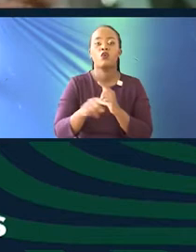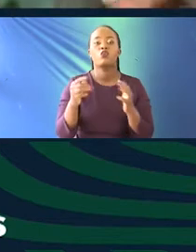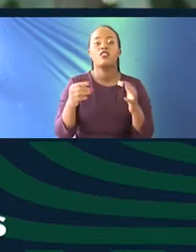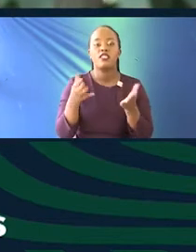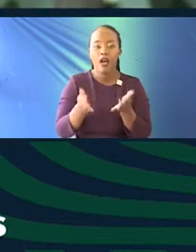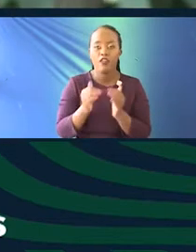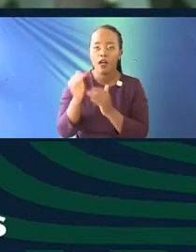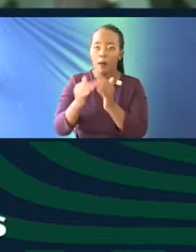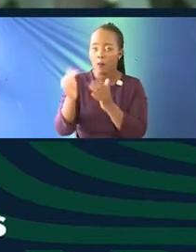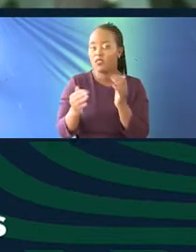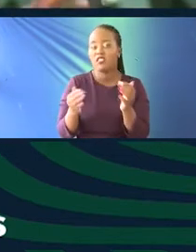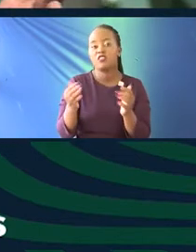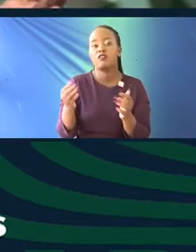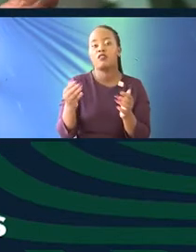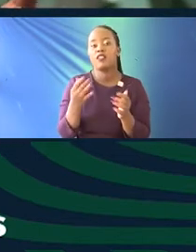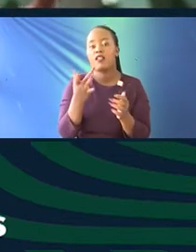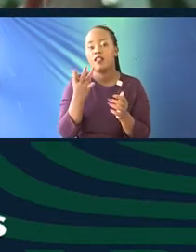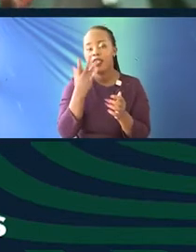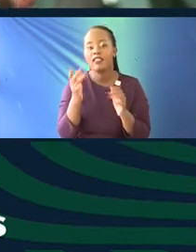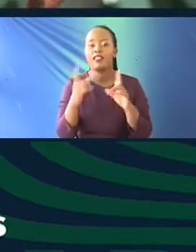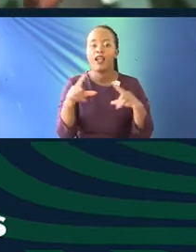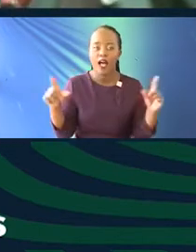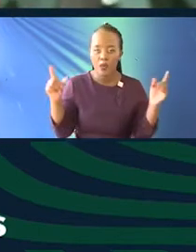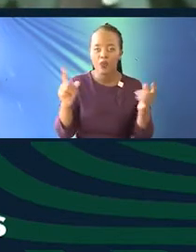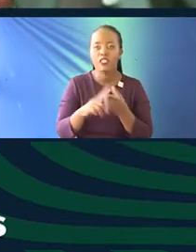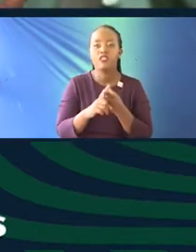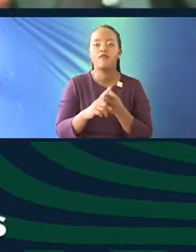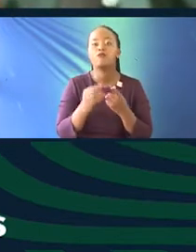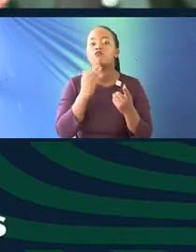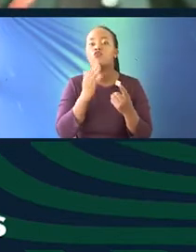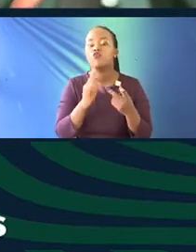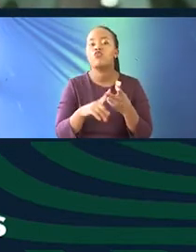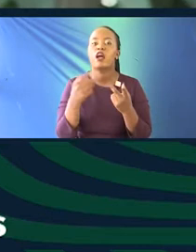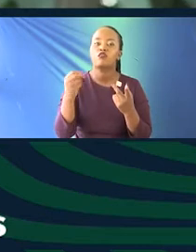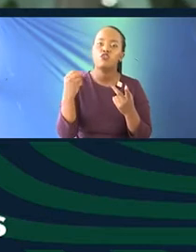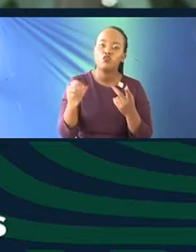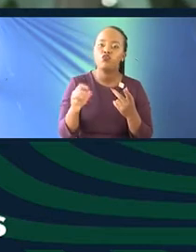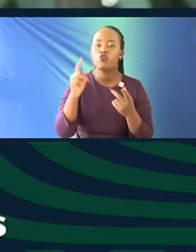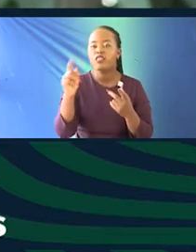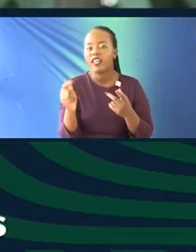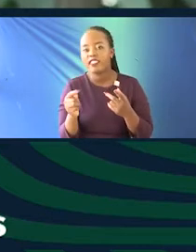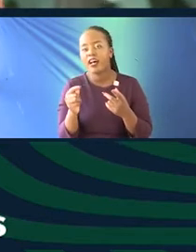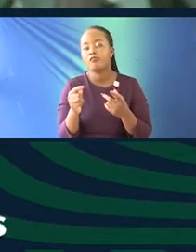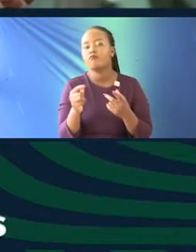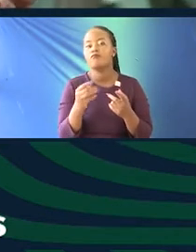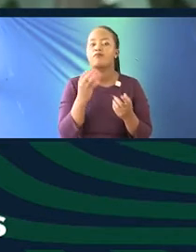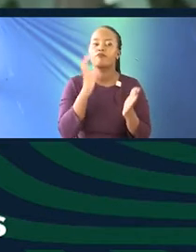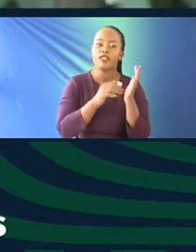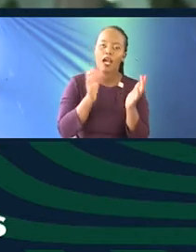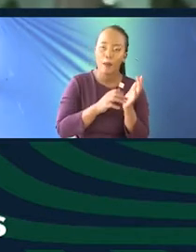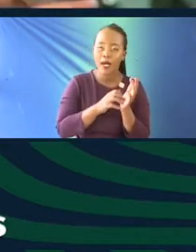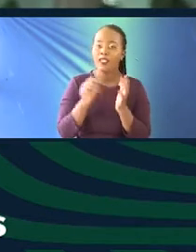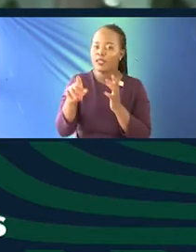videos in vernacular. We have videos in Luya, in Luo, in Taita, in Kikuyu, in Kamba. So, this is our